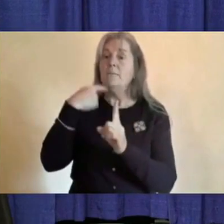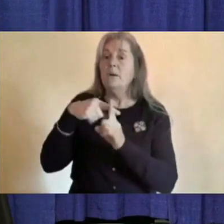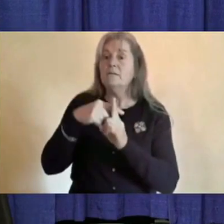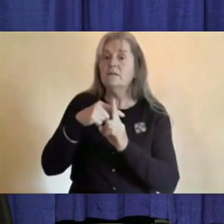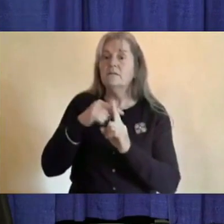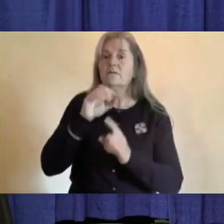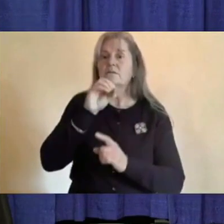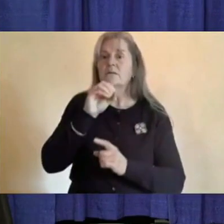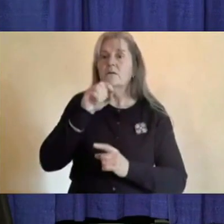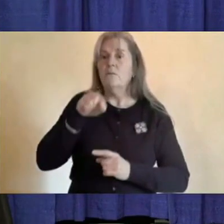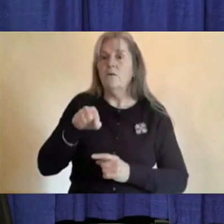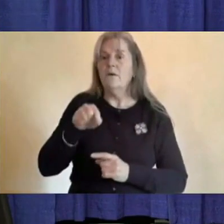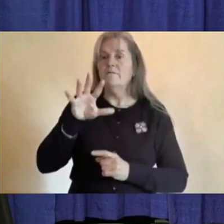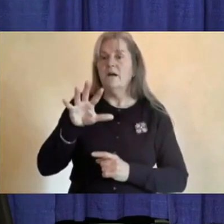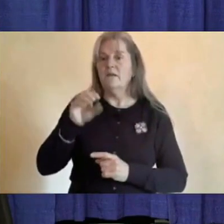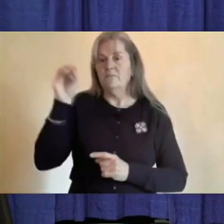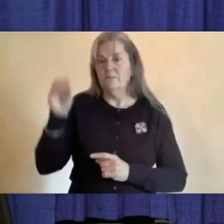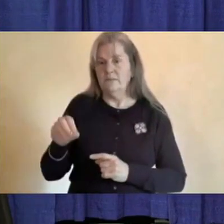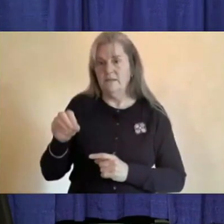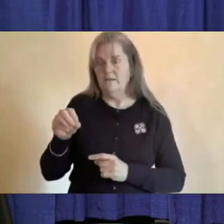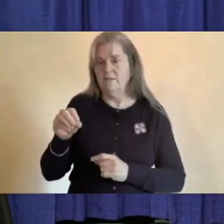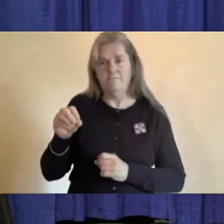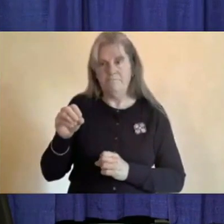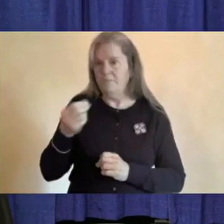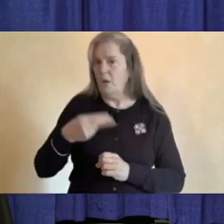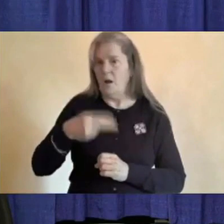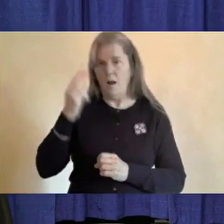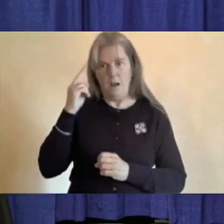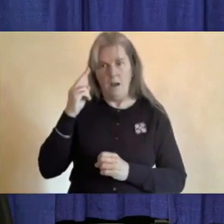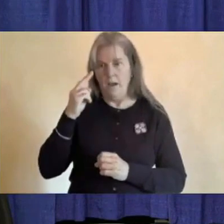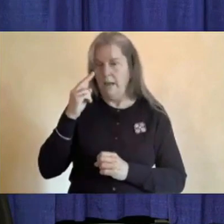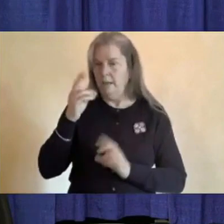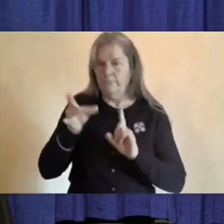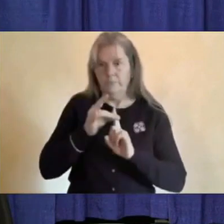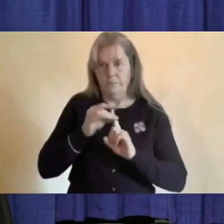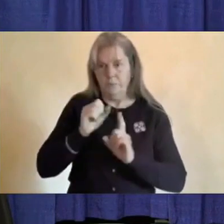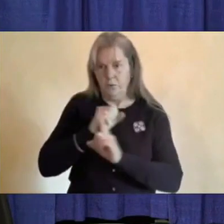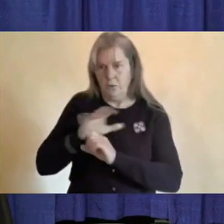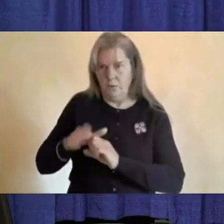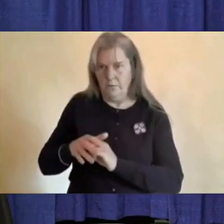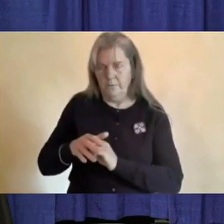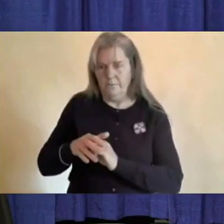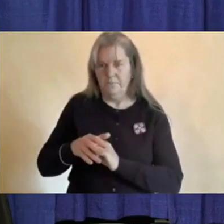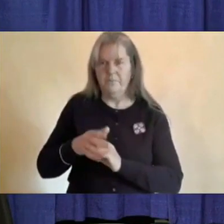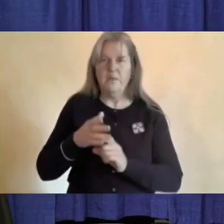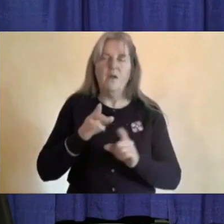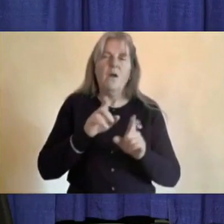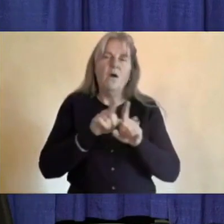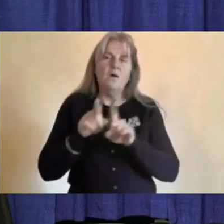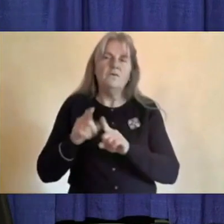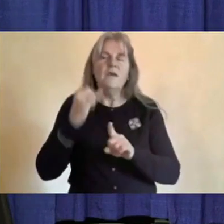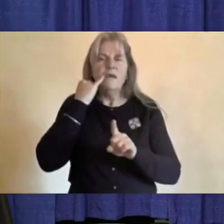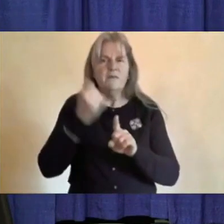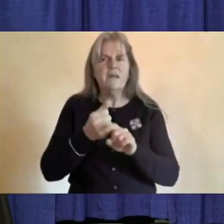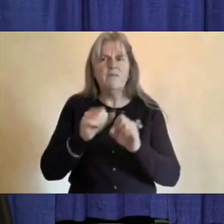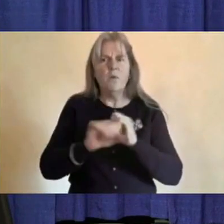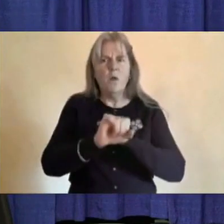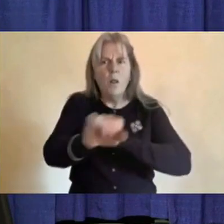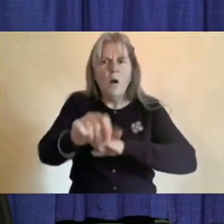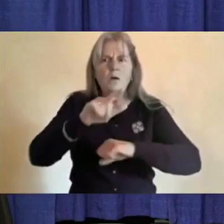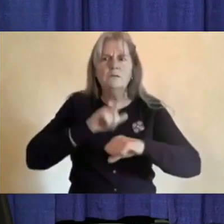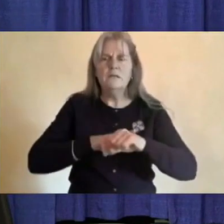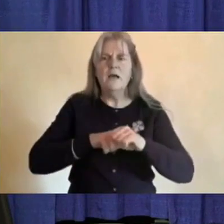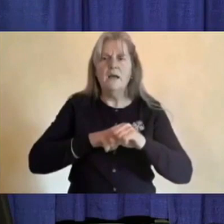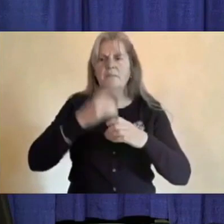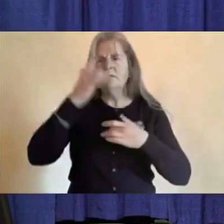The second point about testing is that once you are several days into an illness, testing actually starts to become less useful.